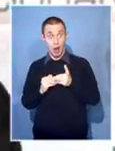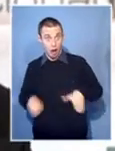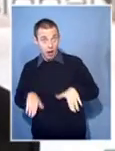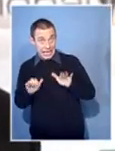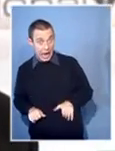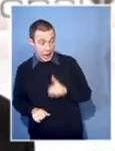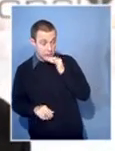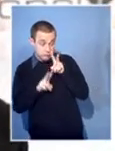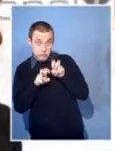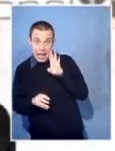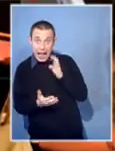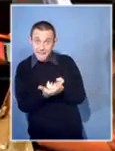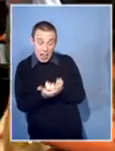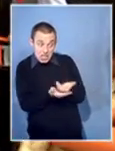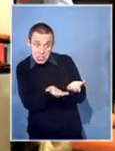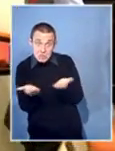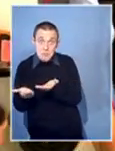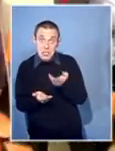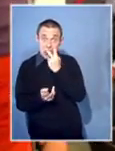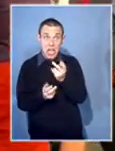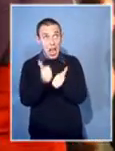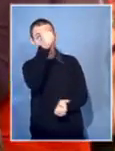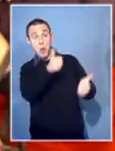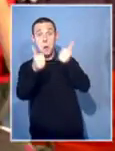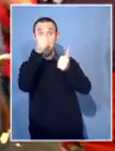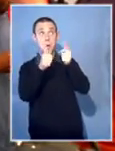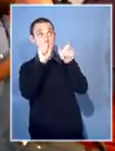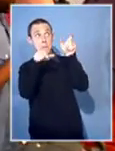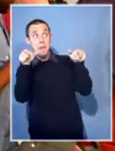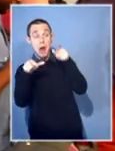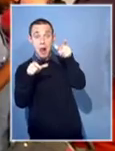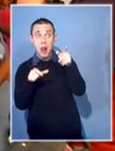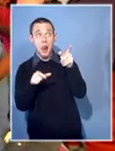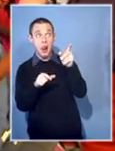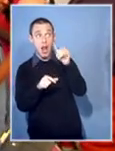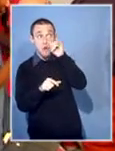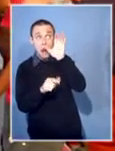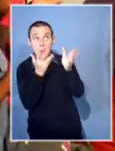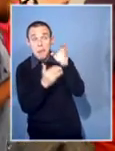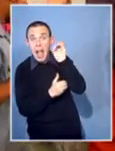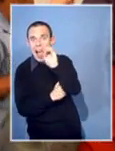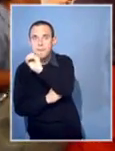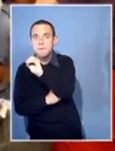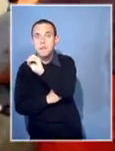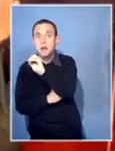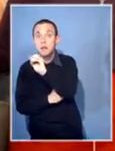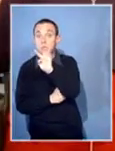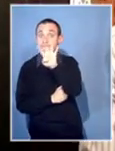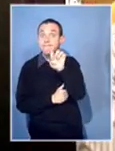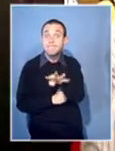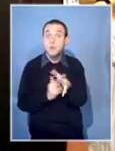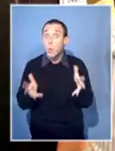lead to a deafening silence or will it win him a place in the hearts and minds of South Africans?